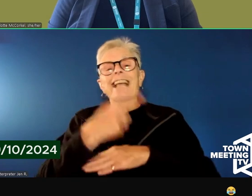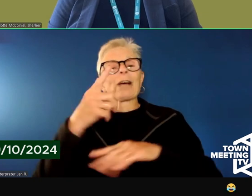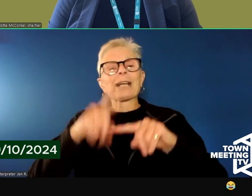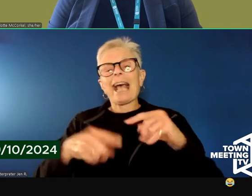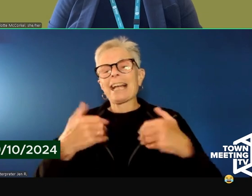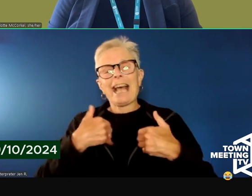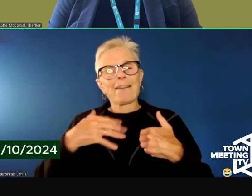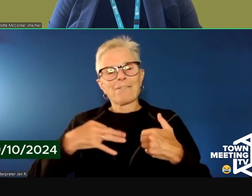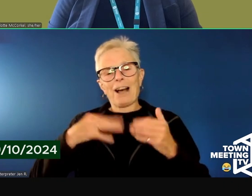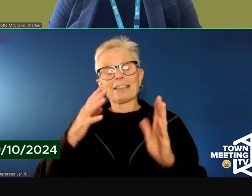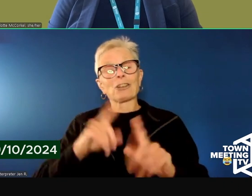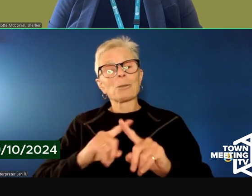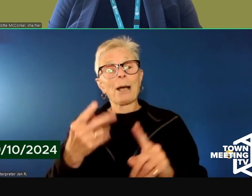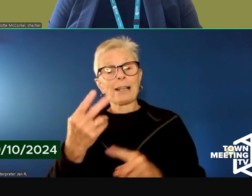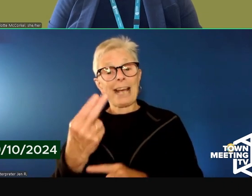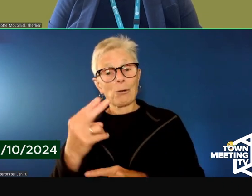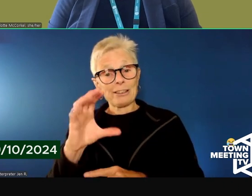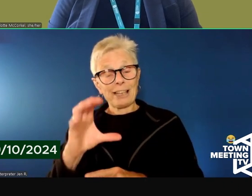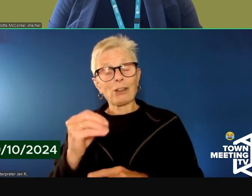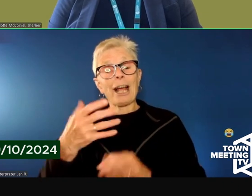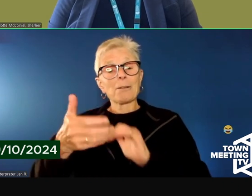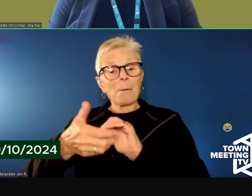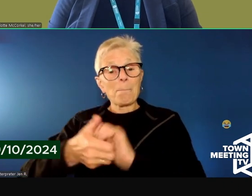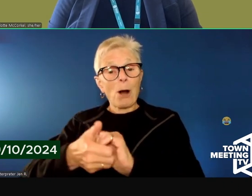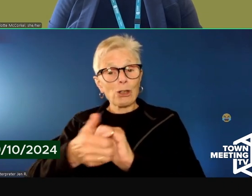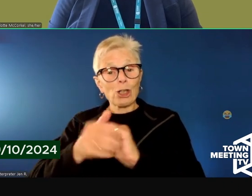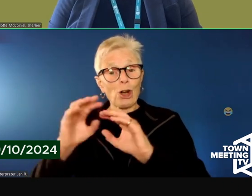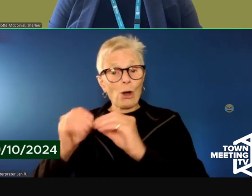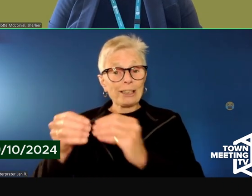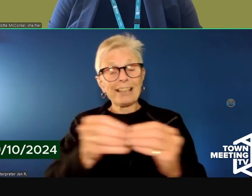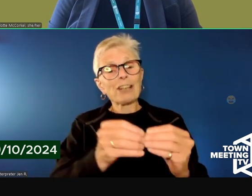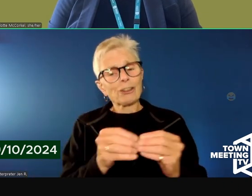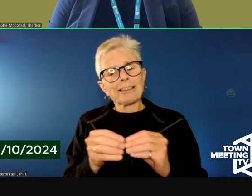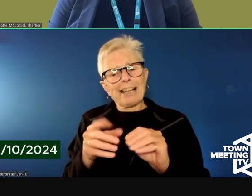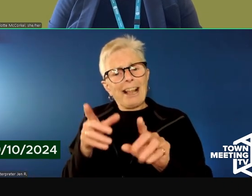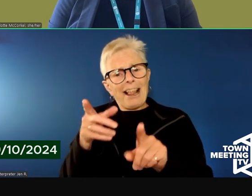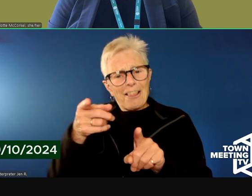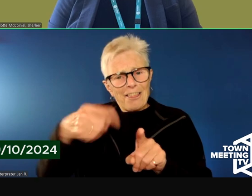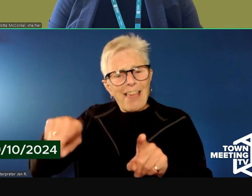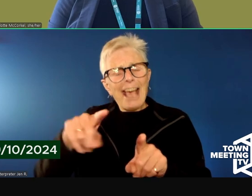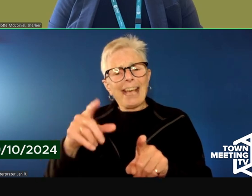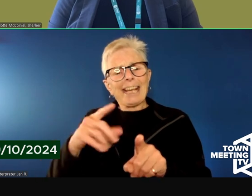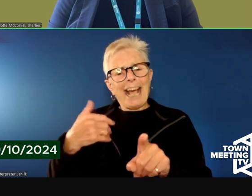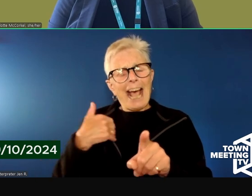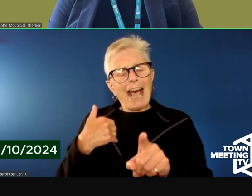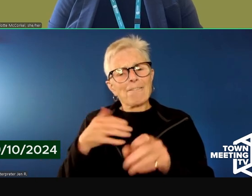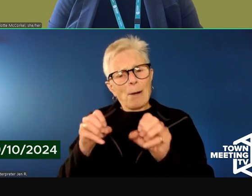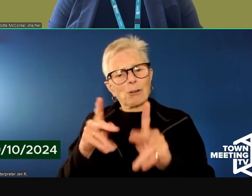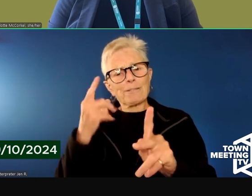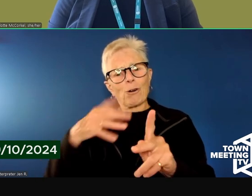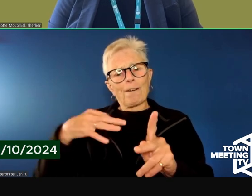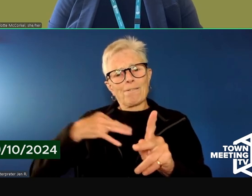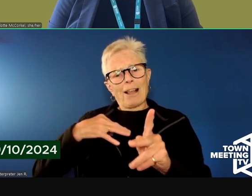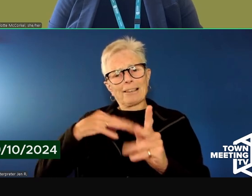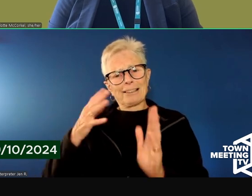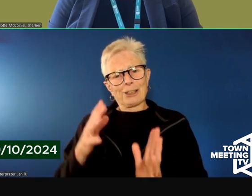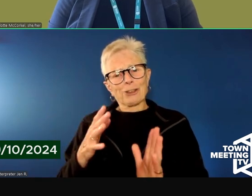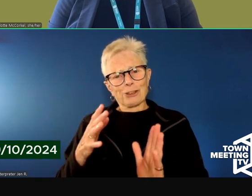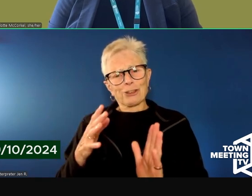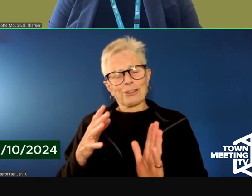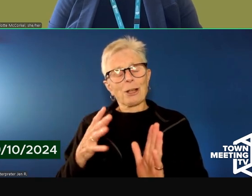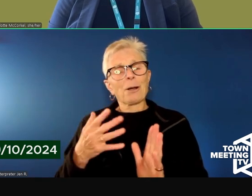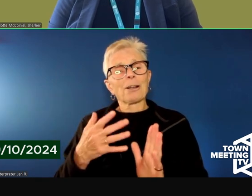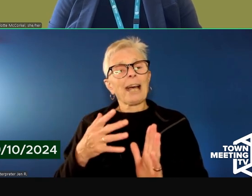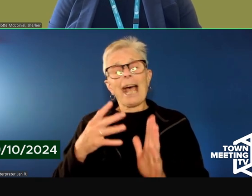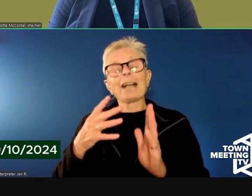but Howard Center and the partner agencies have different opportunities for volunteers. And the best way to know more about